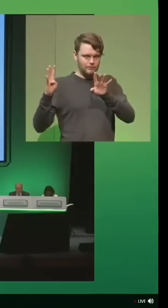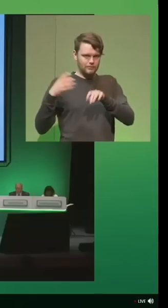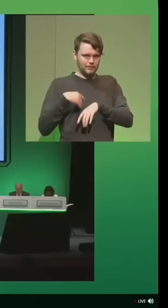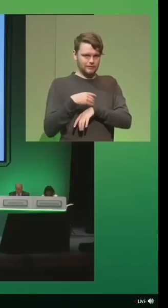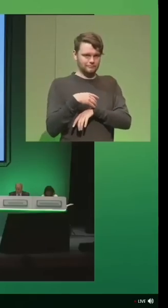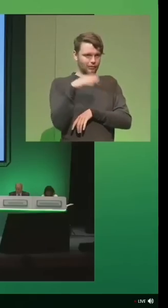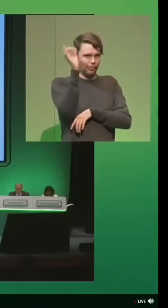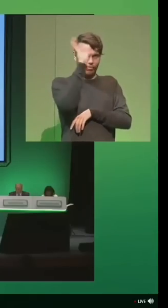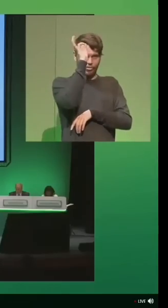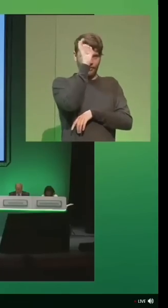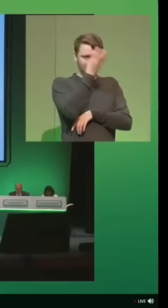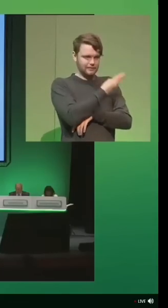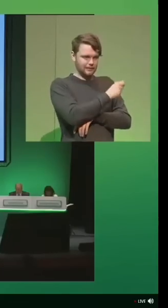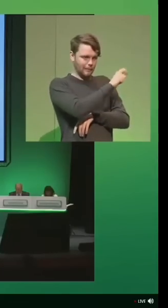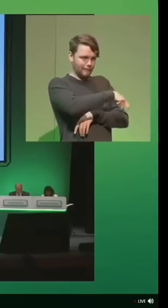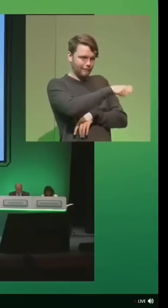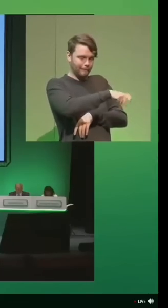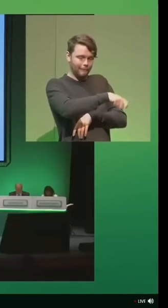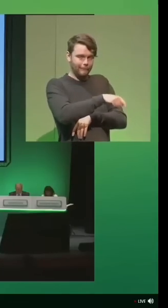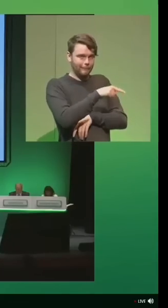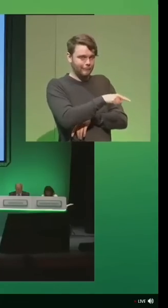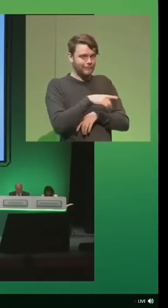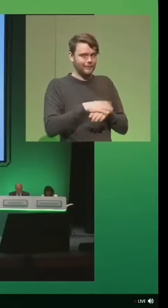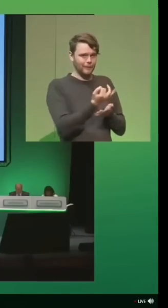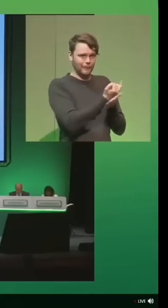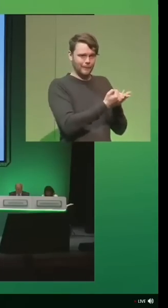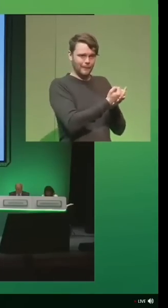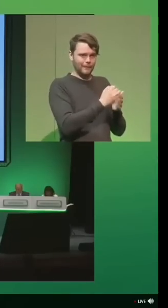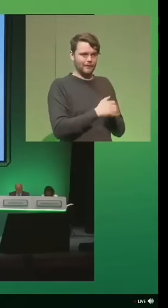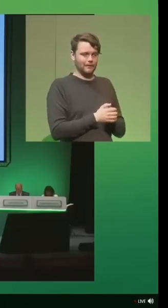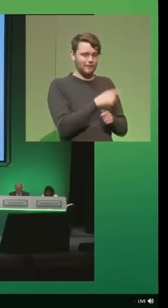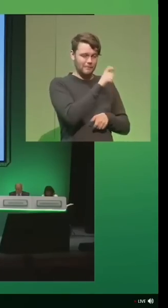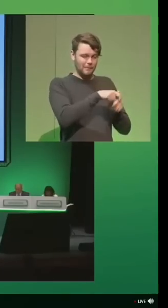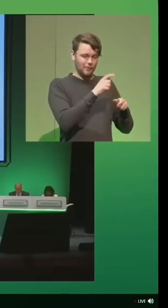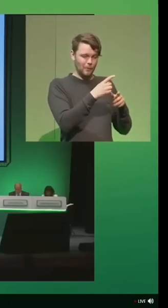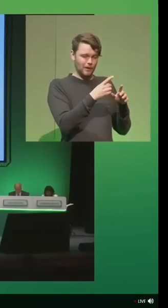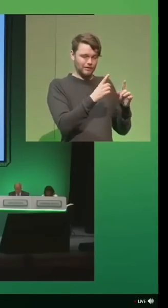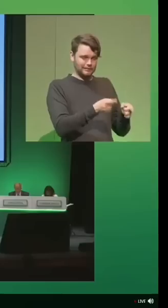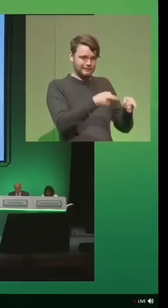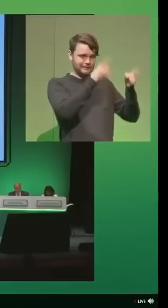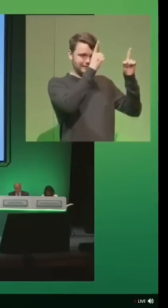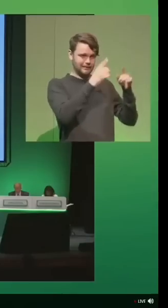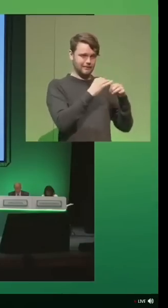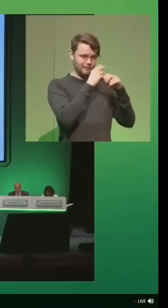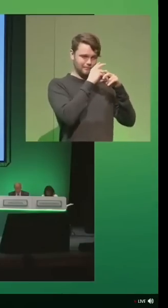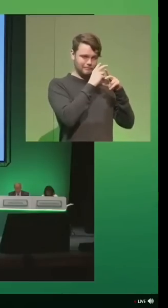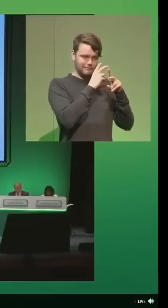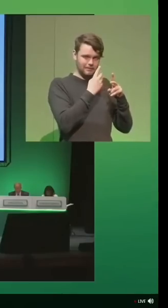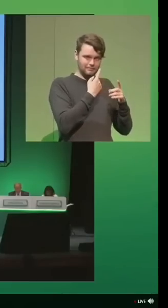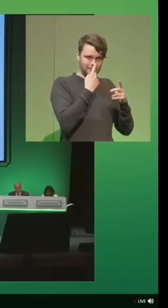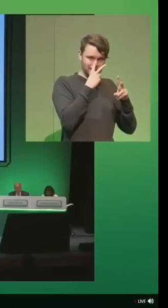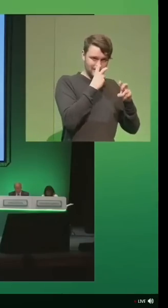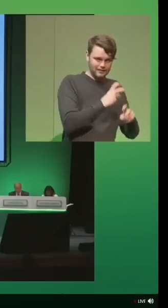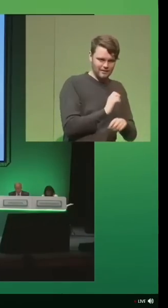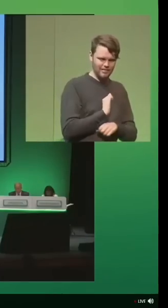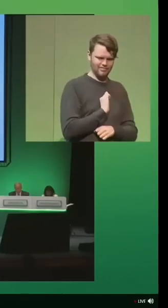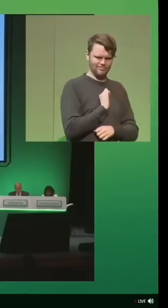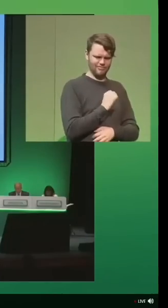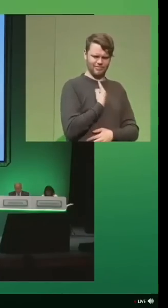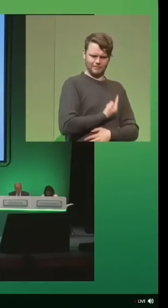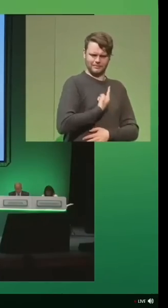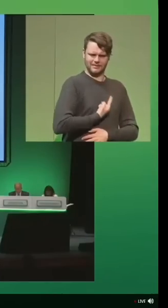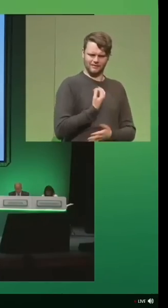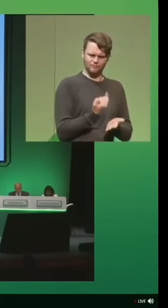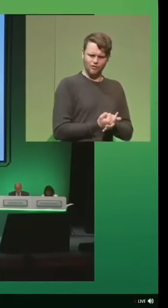aware of a few of the bad apples. And we have people who are senior managers, who are investigating their own wrongdoing,